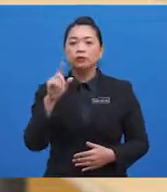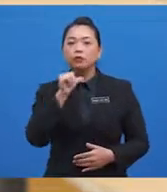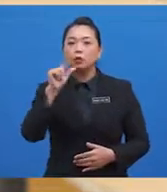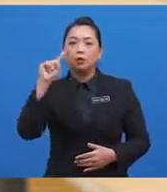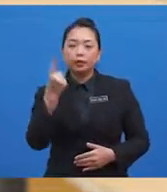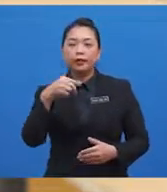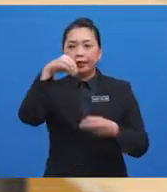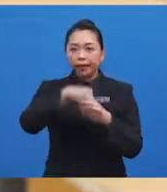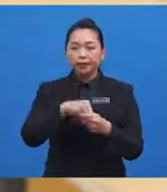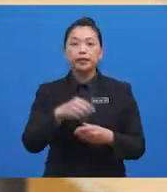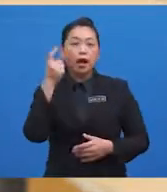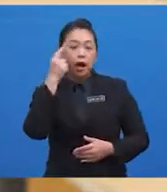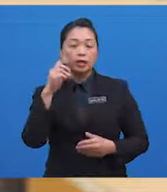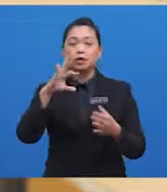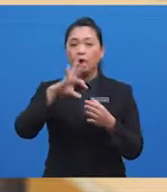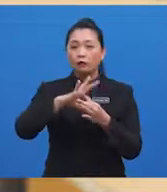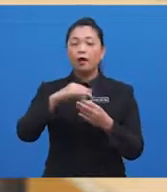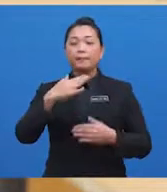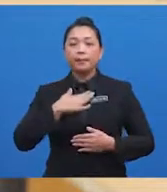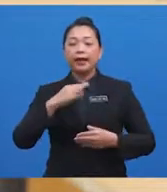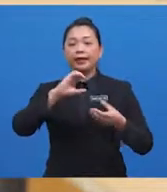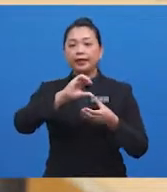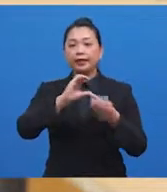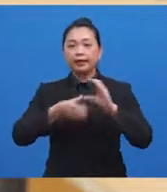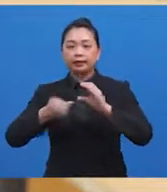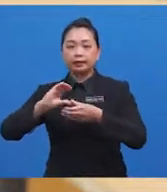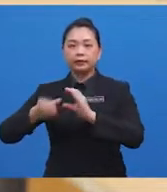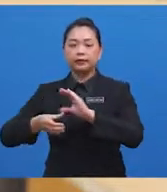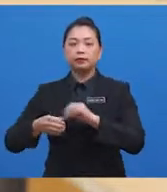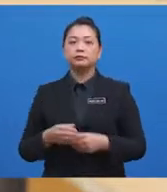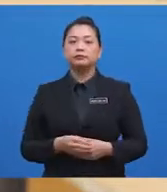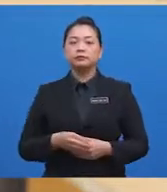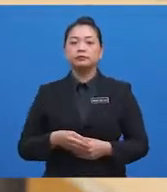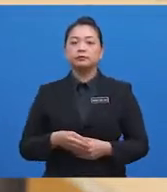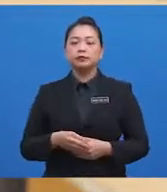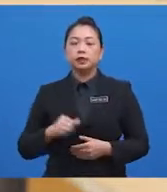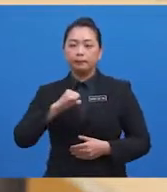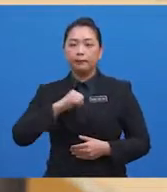in the eyes of my colleagues, but also for the very first time in my own.